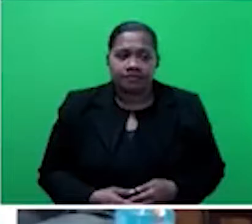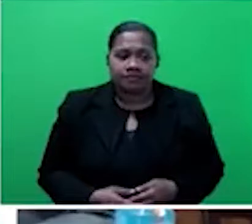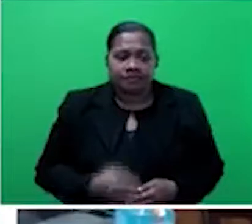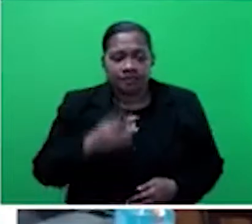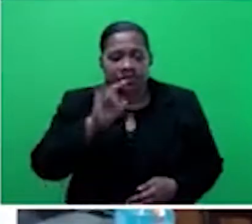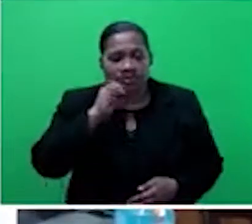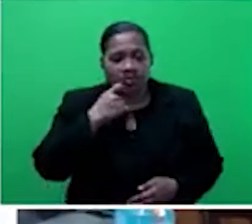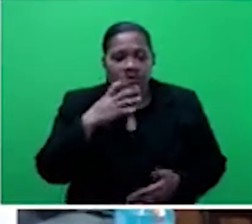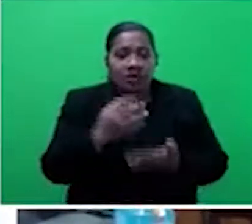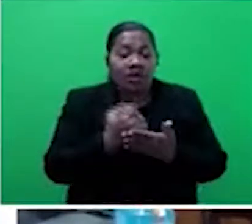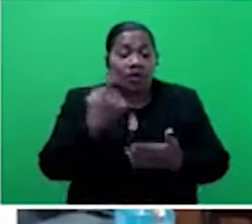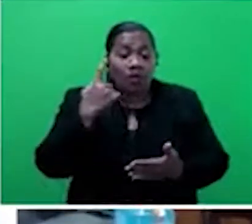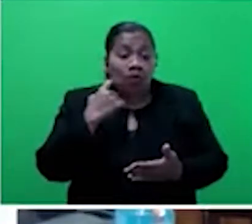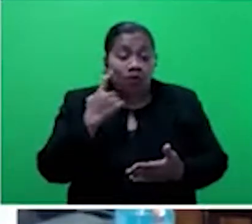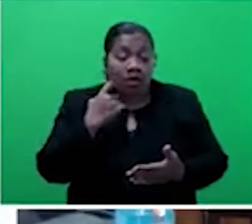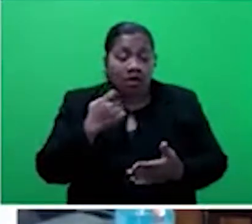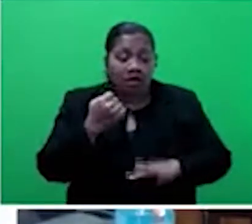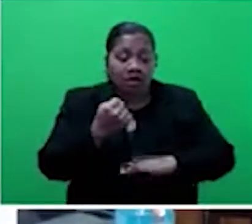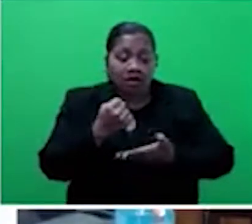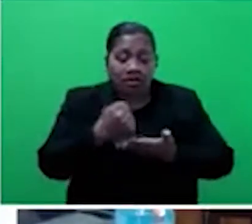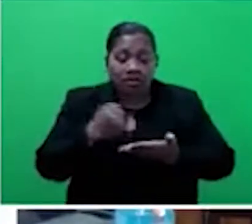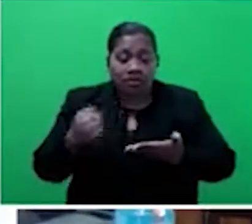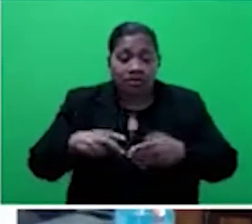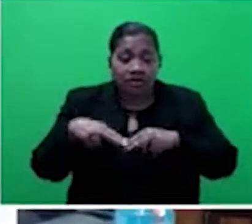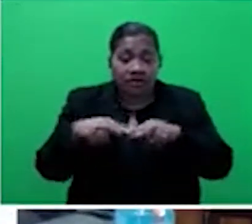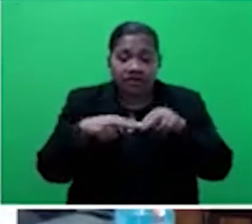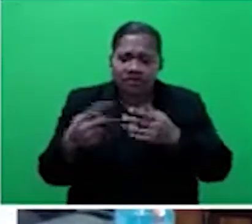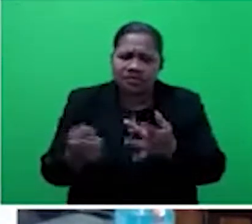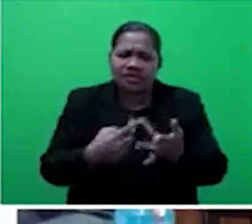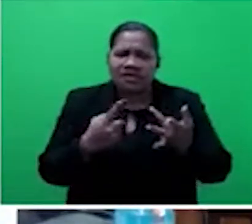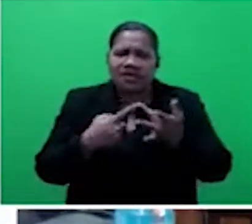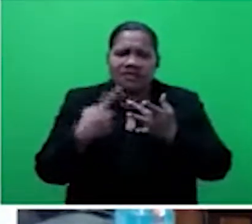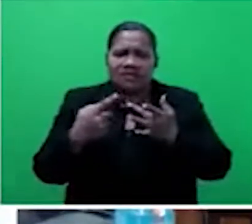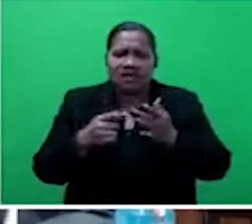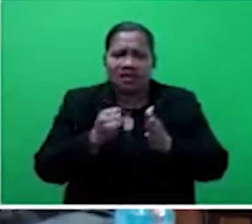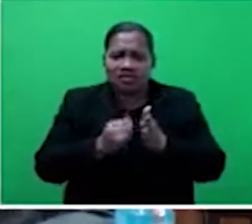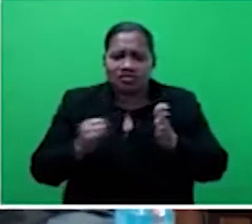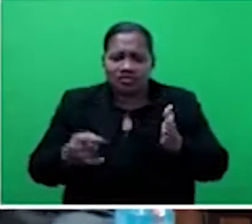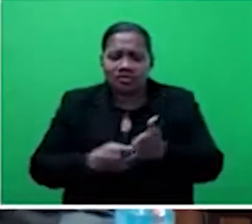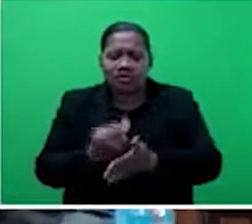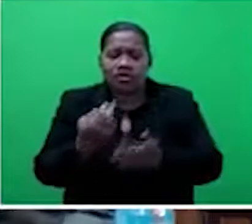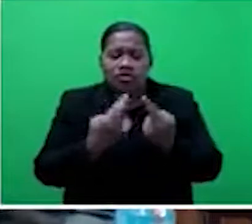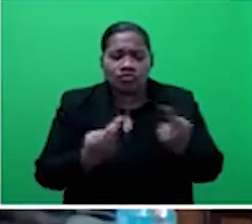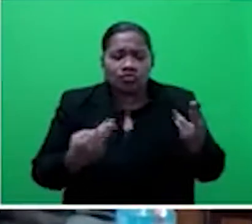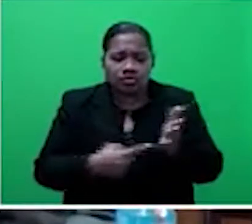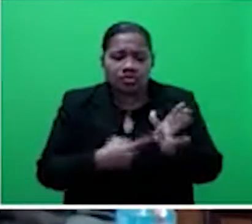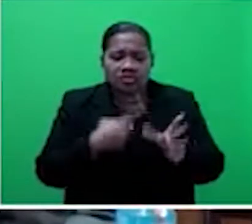Authority Fiji and other industries to pay resource tax to landowners.